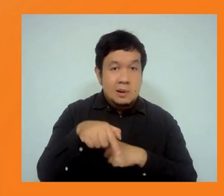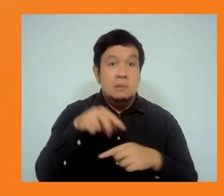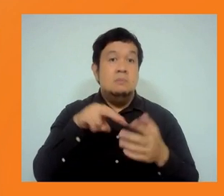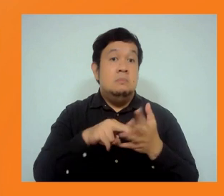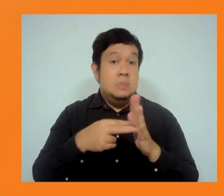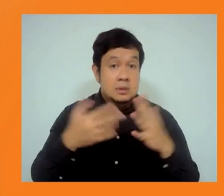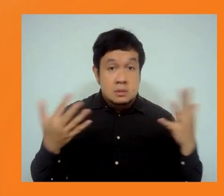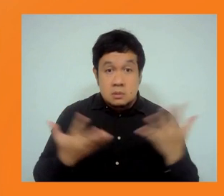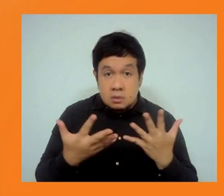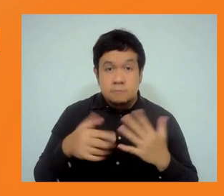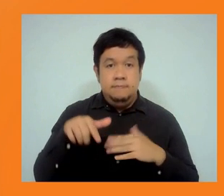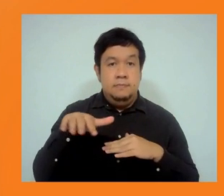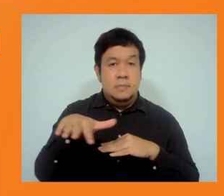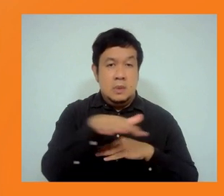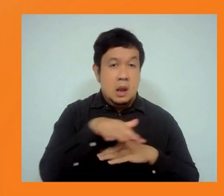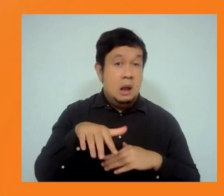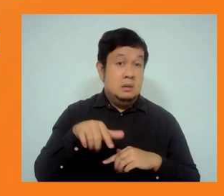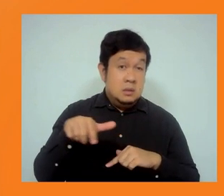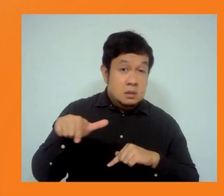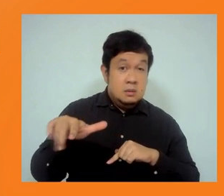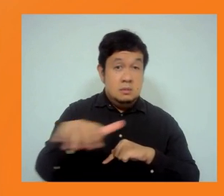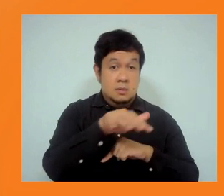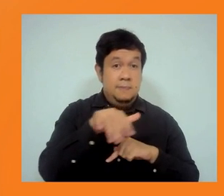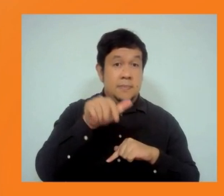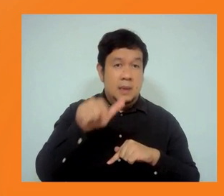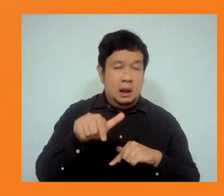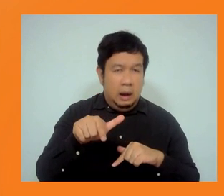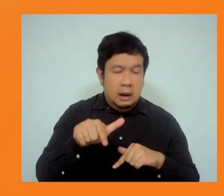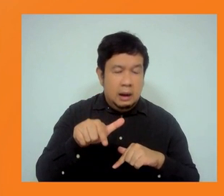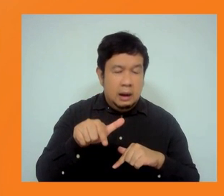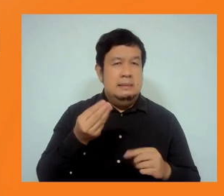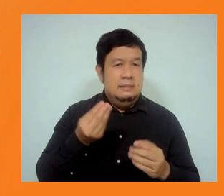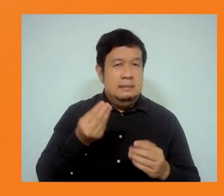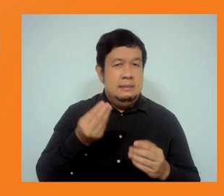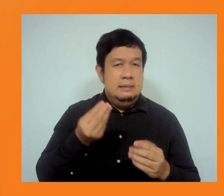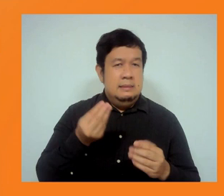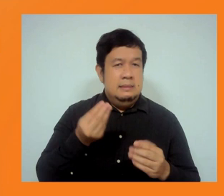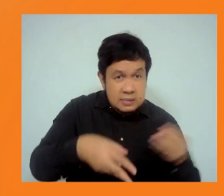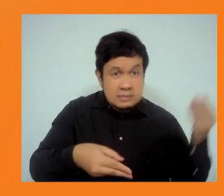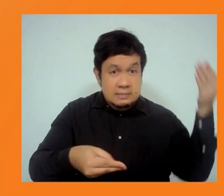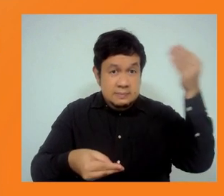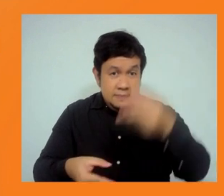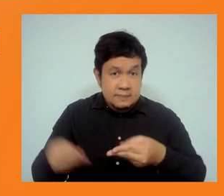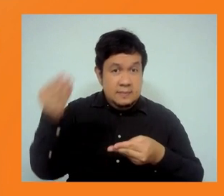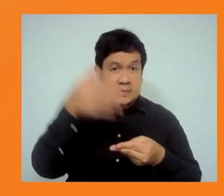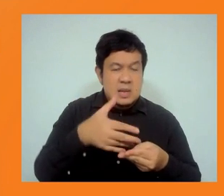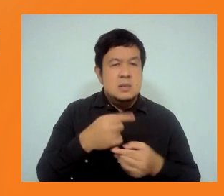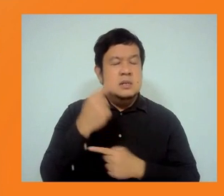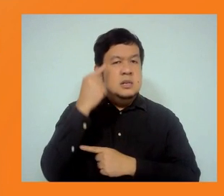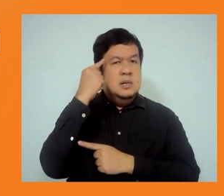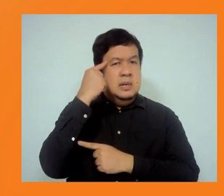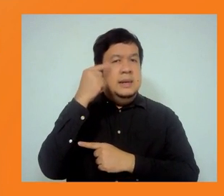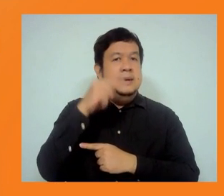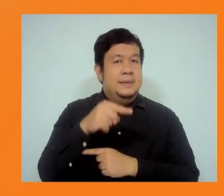in small bits and pieces. I'm completely running out of time, I see. But what I would like to say is,